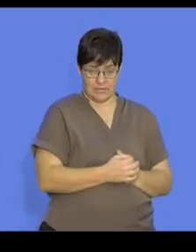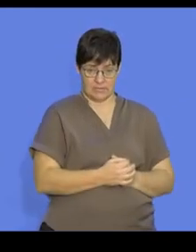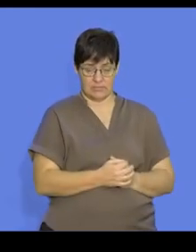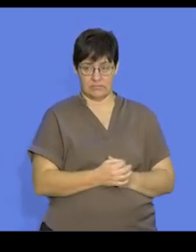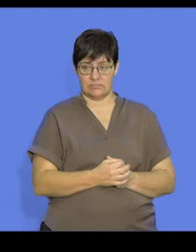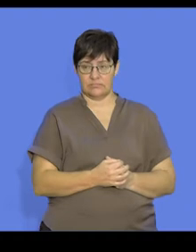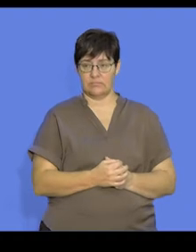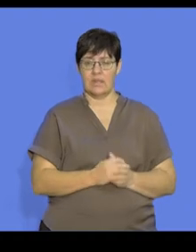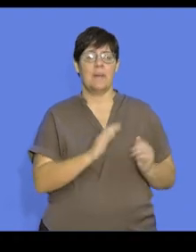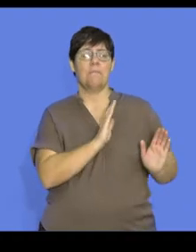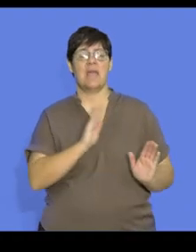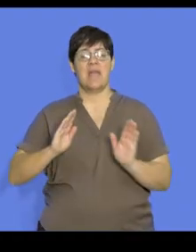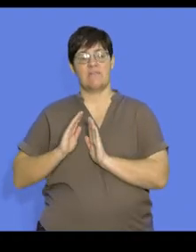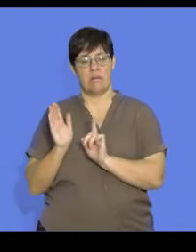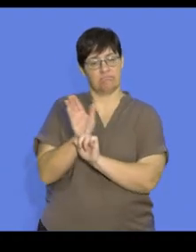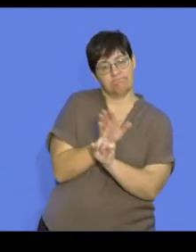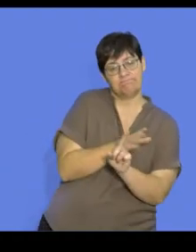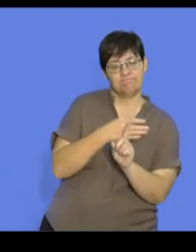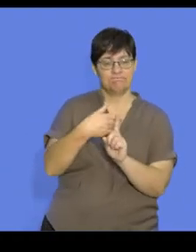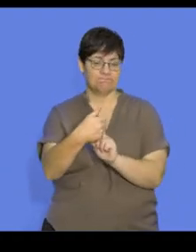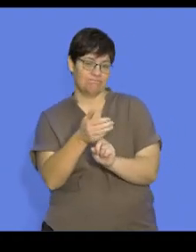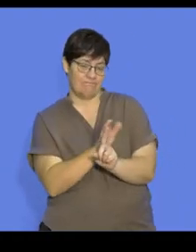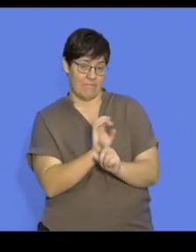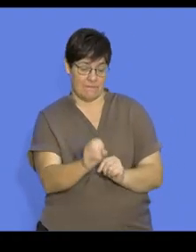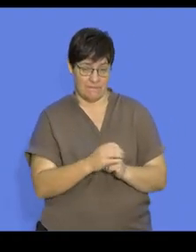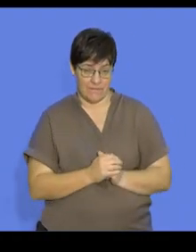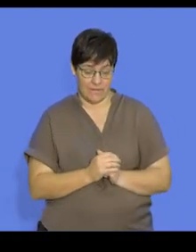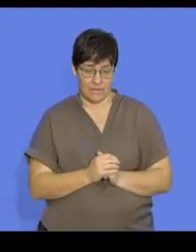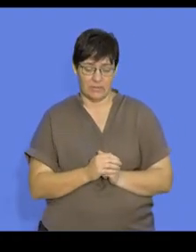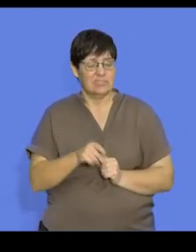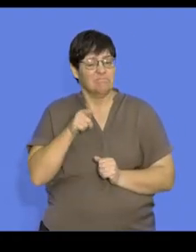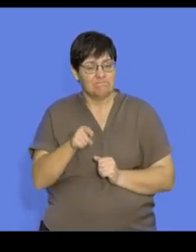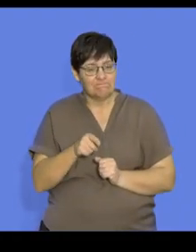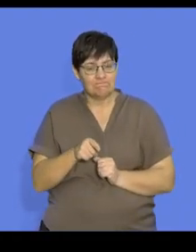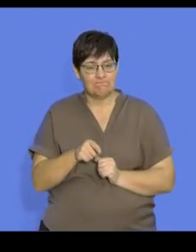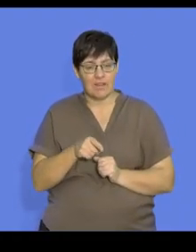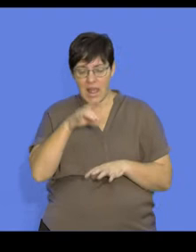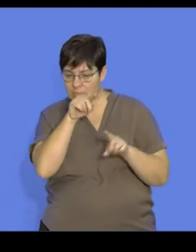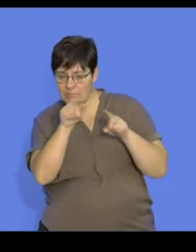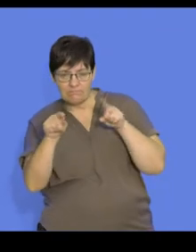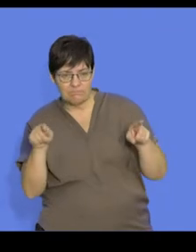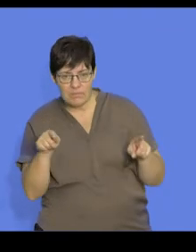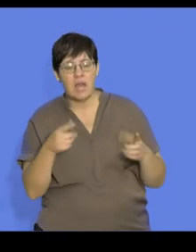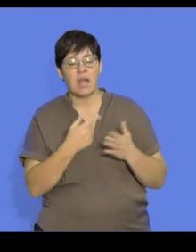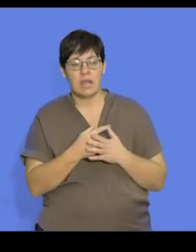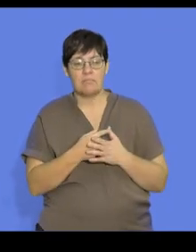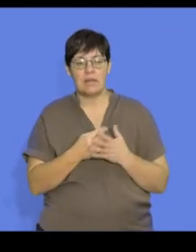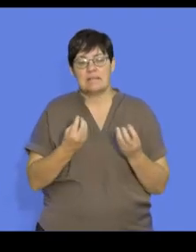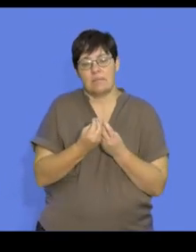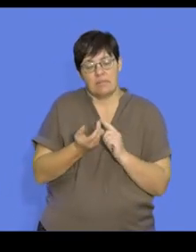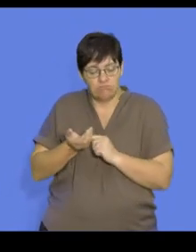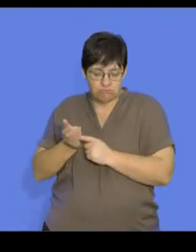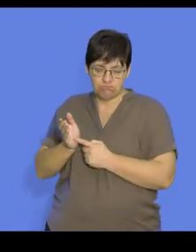Courtship behaviour. It's important that we recognise that courtship is the ability of species to be able to display some